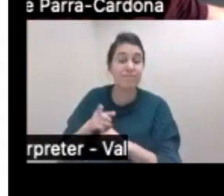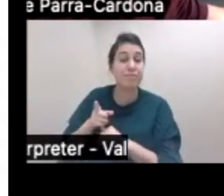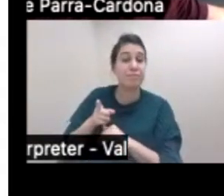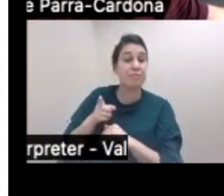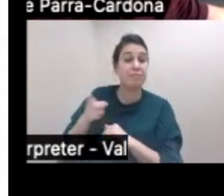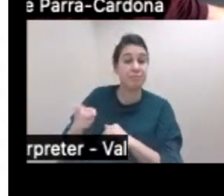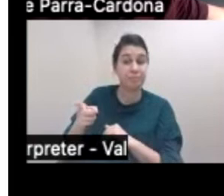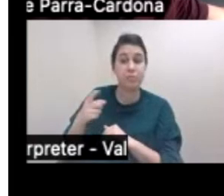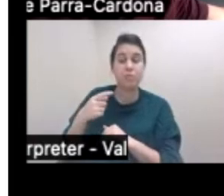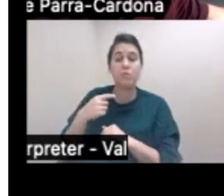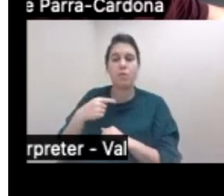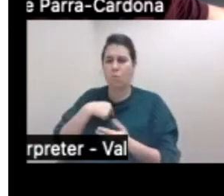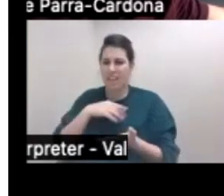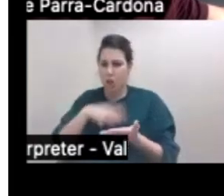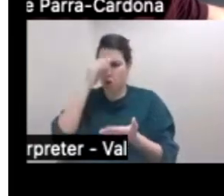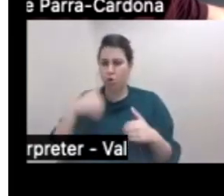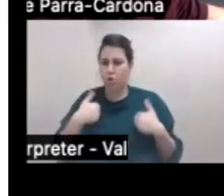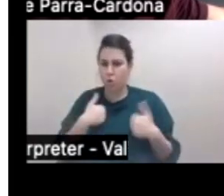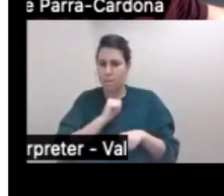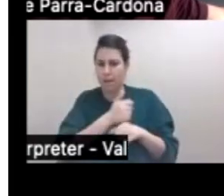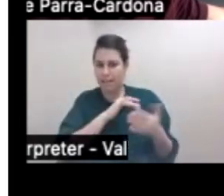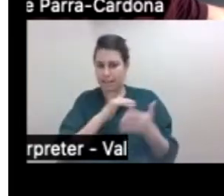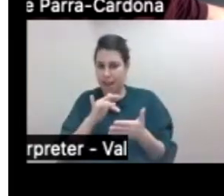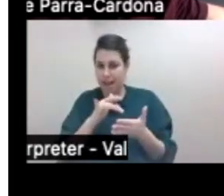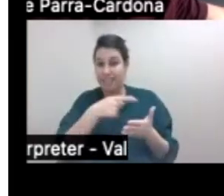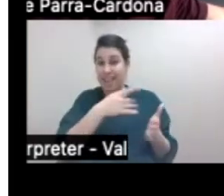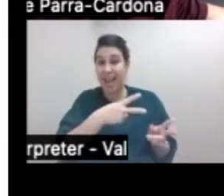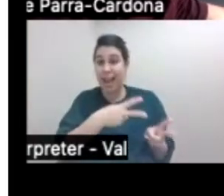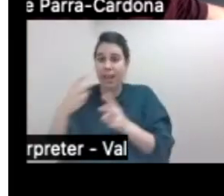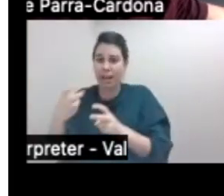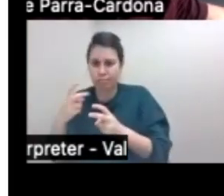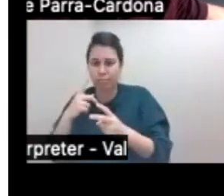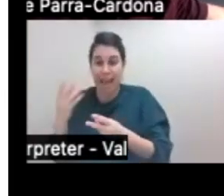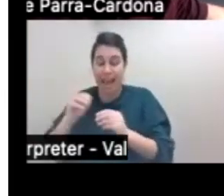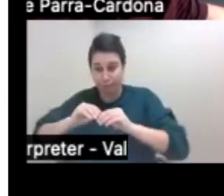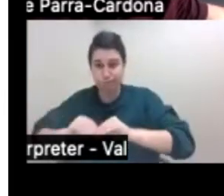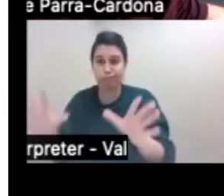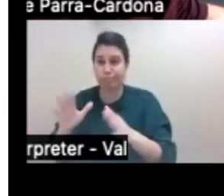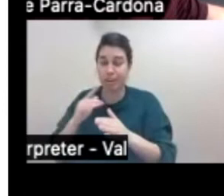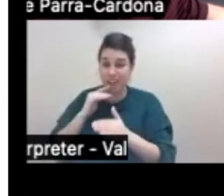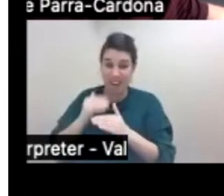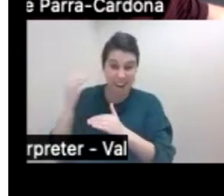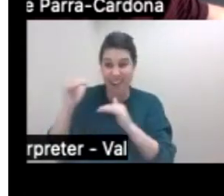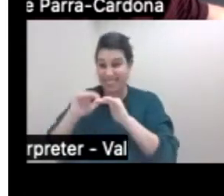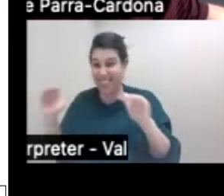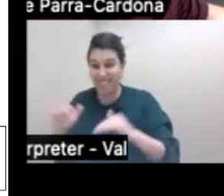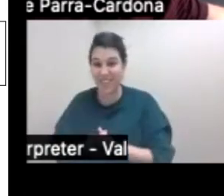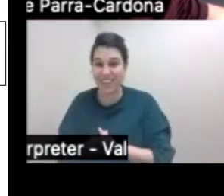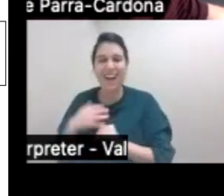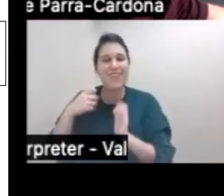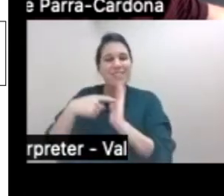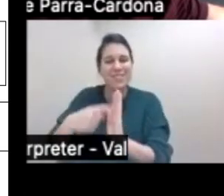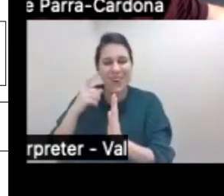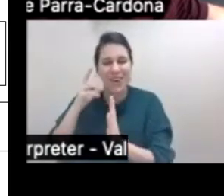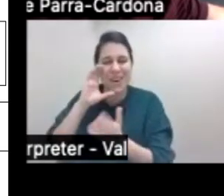lessons that we learn in our US base study and take it to the next level. And I just want to show you the image of this randomized